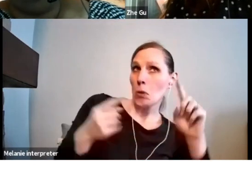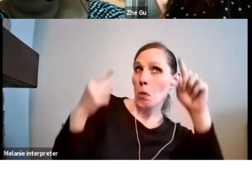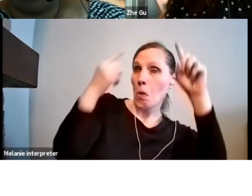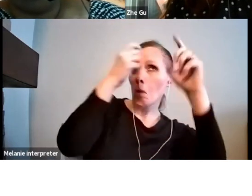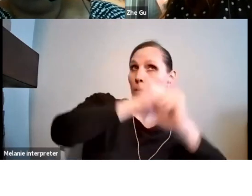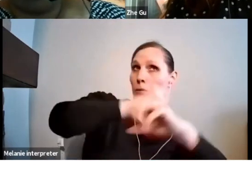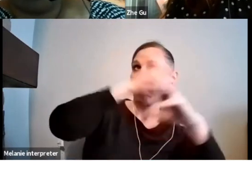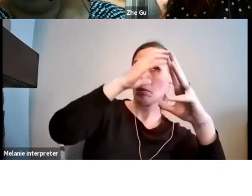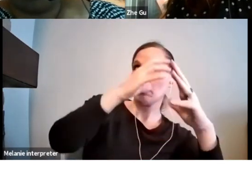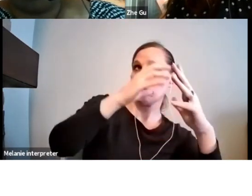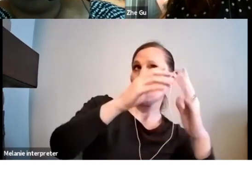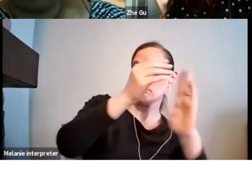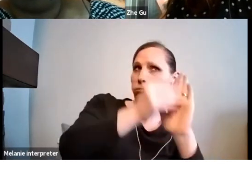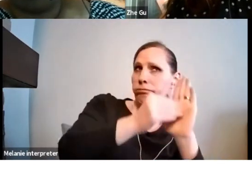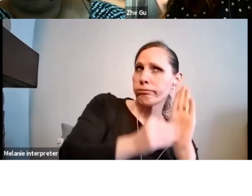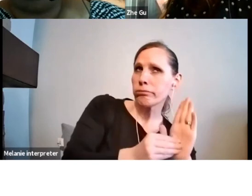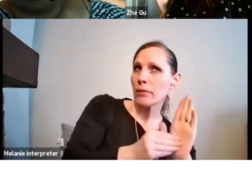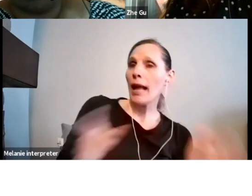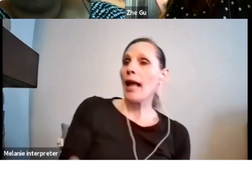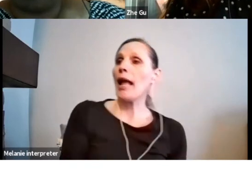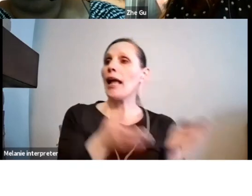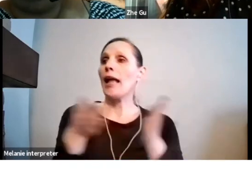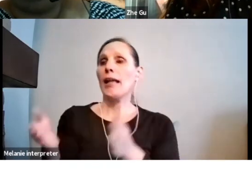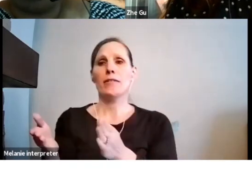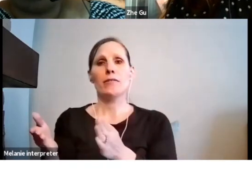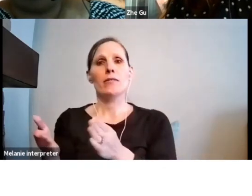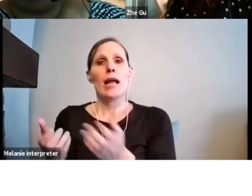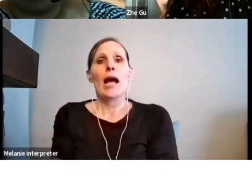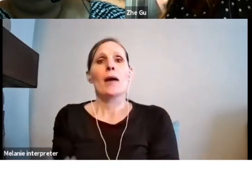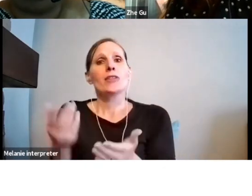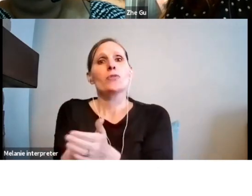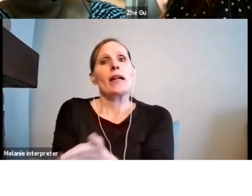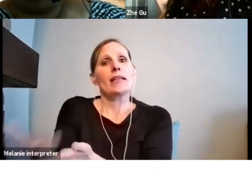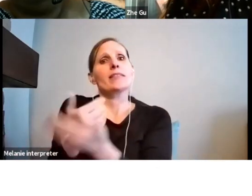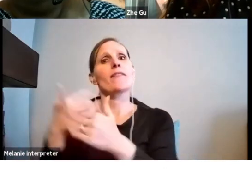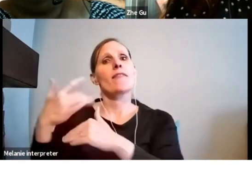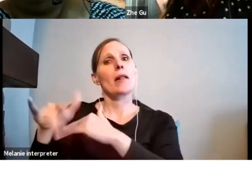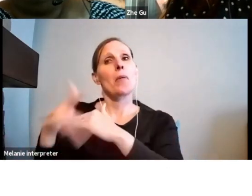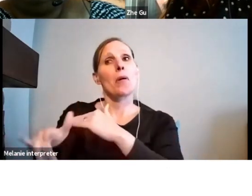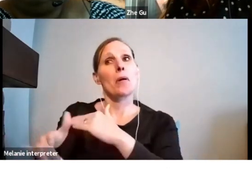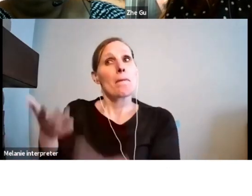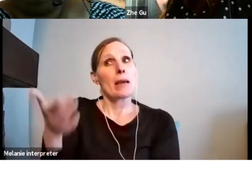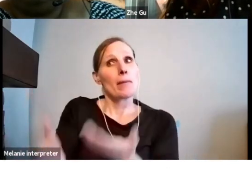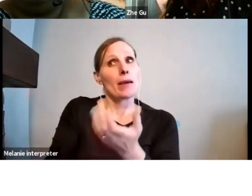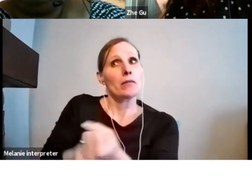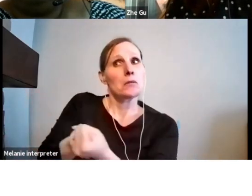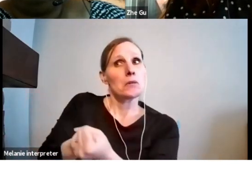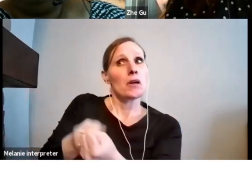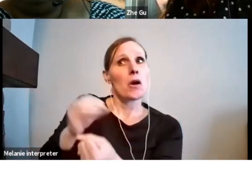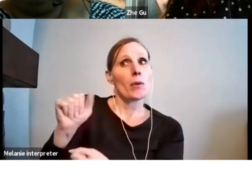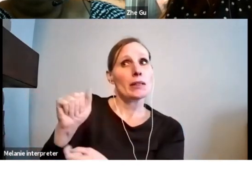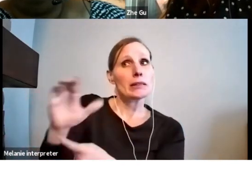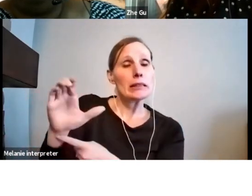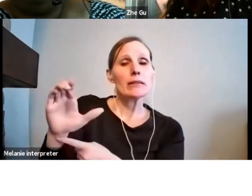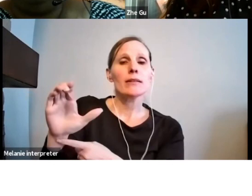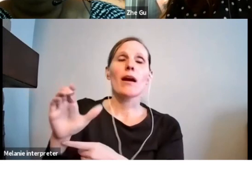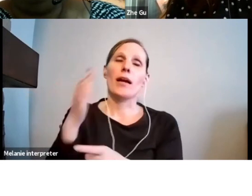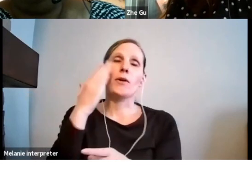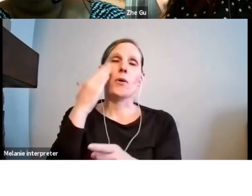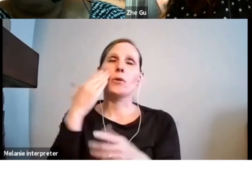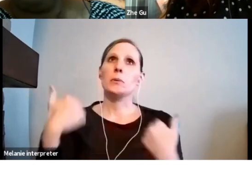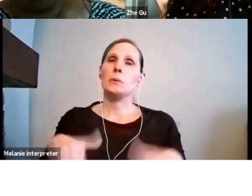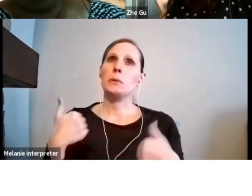is available from OAC or beyond. Yeah, it doesn't have to be overly complicated, although I know it feels very,